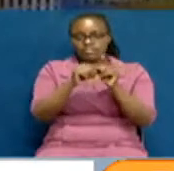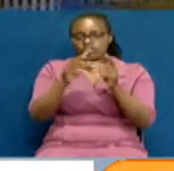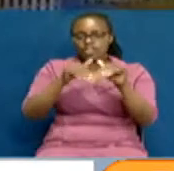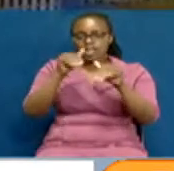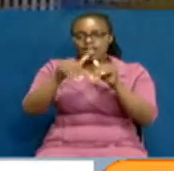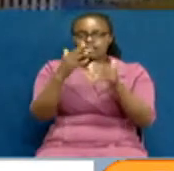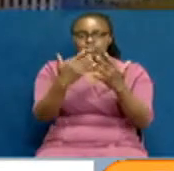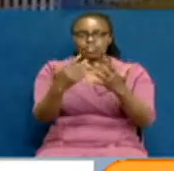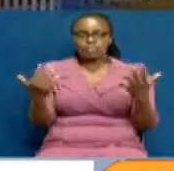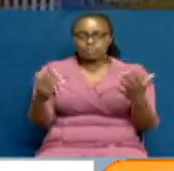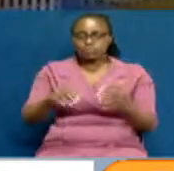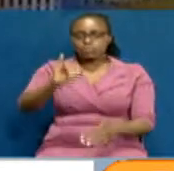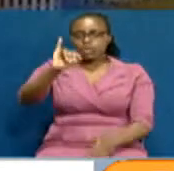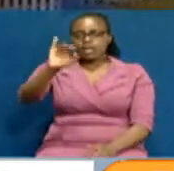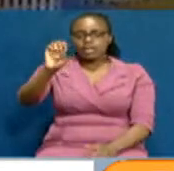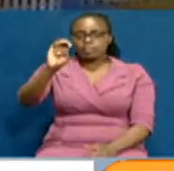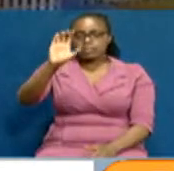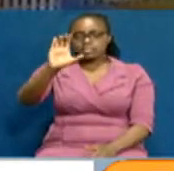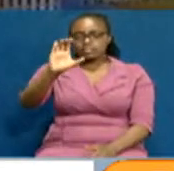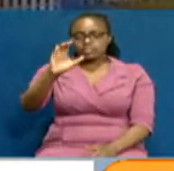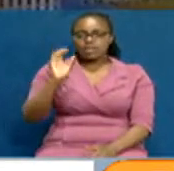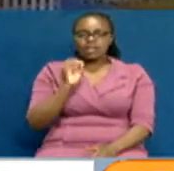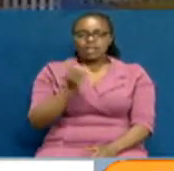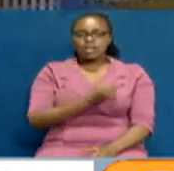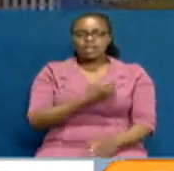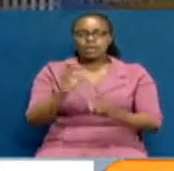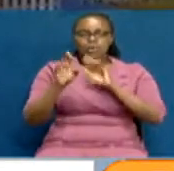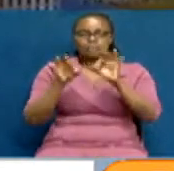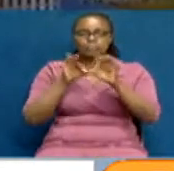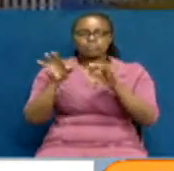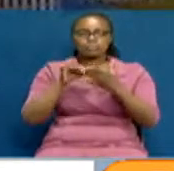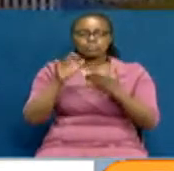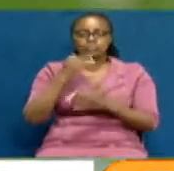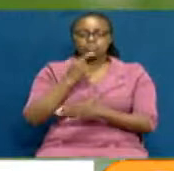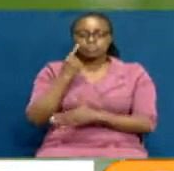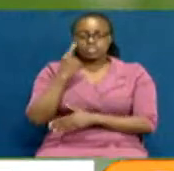material to the IBC. Brenda Wanga has more.